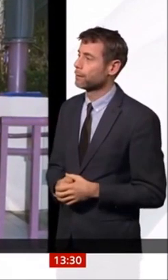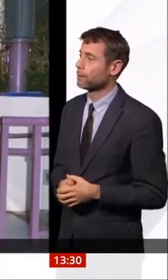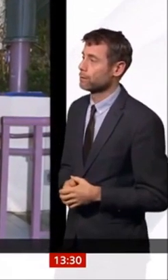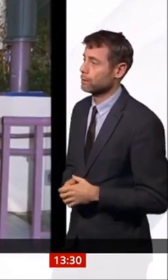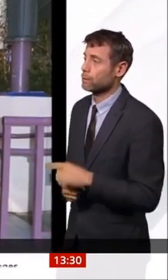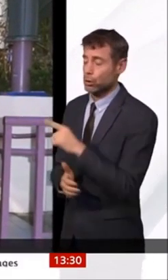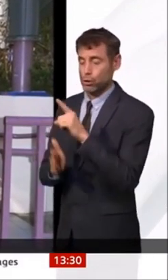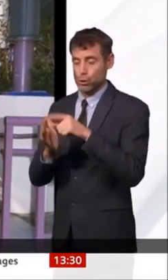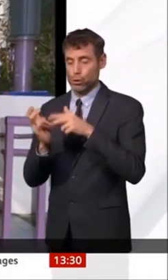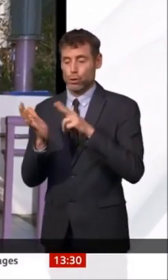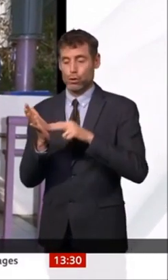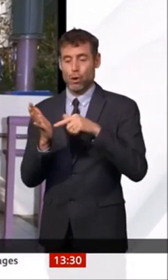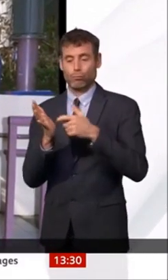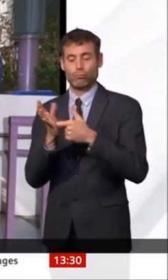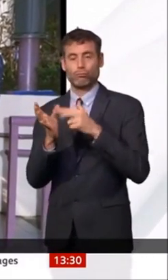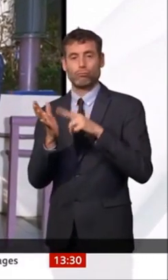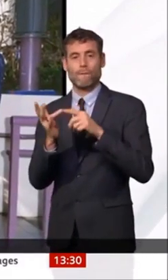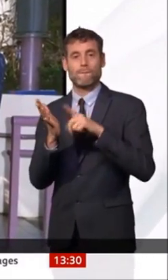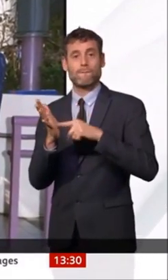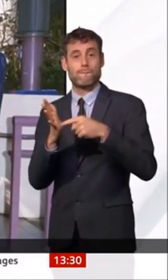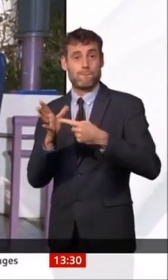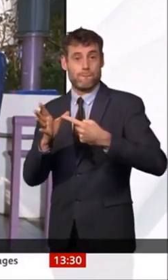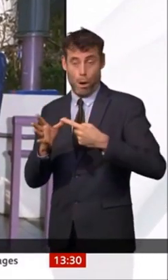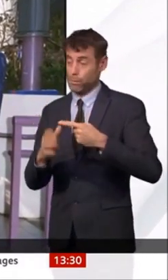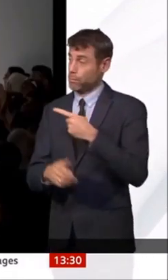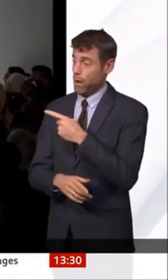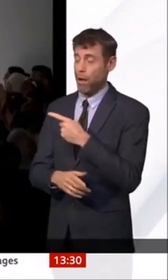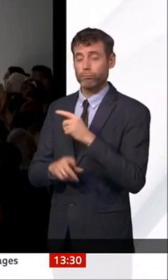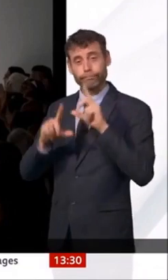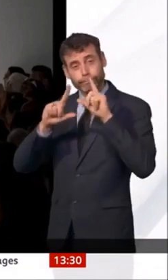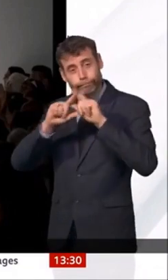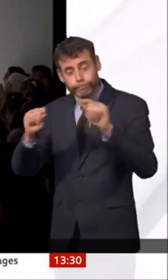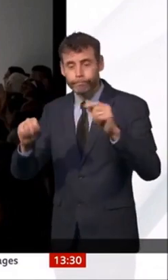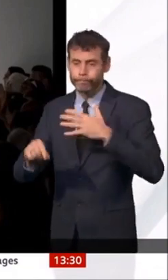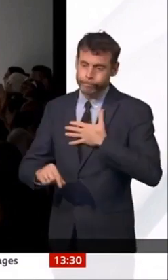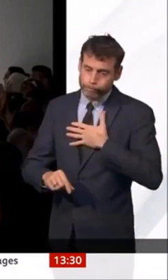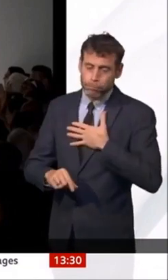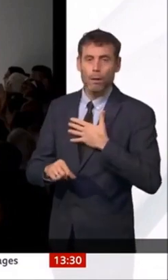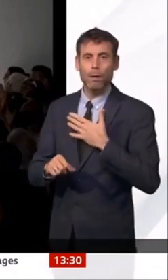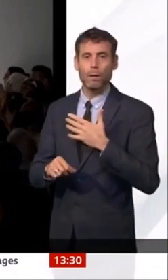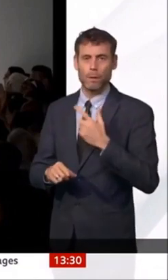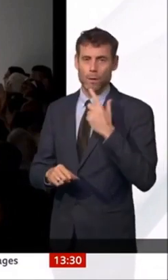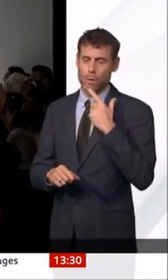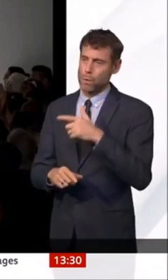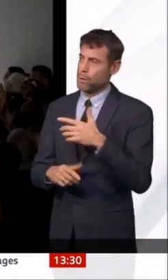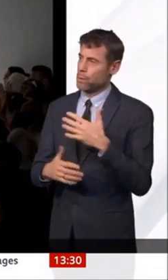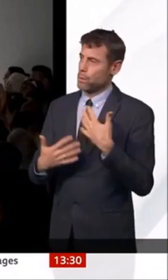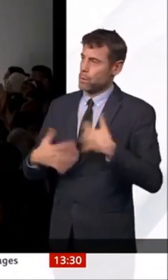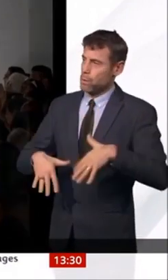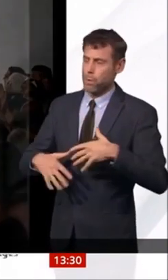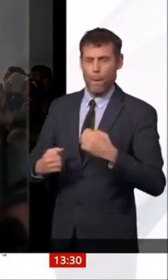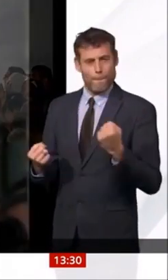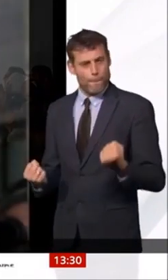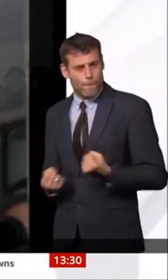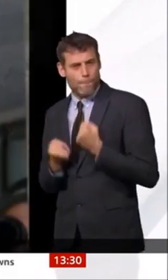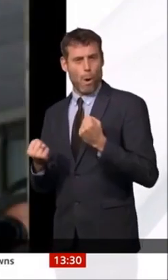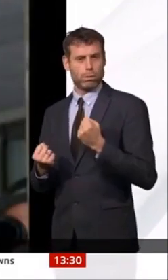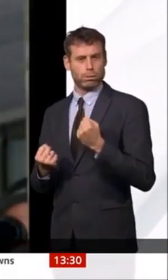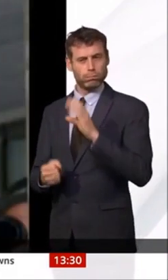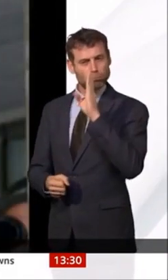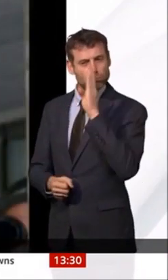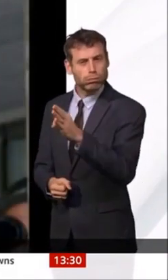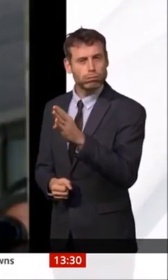Travolta and former Cheers co-star Kelsey Grammer. Kirstie Alley, bold, forthright, but above all funny.